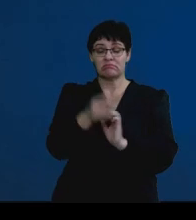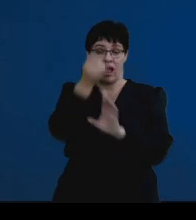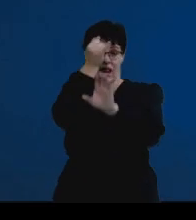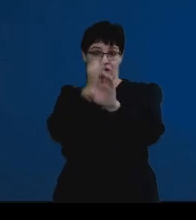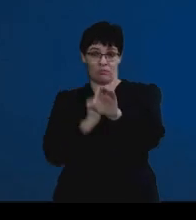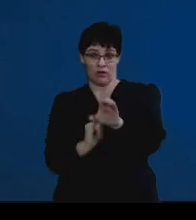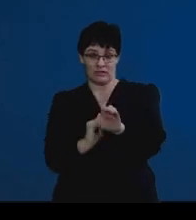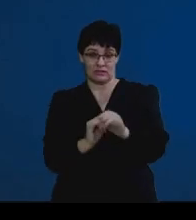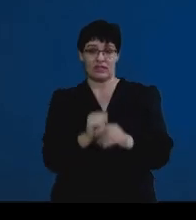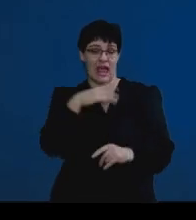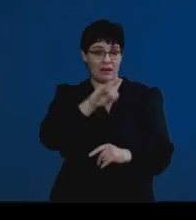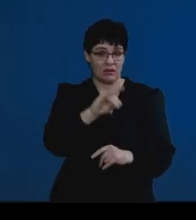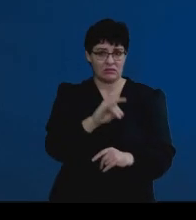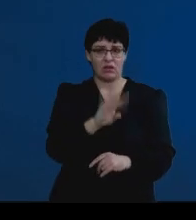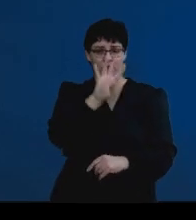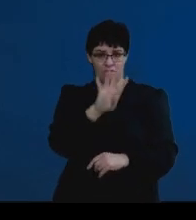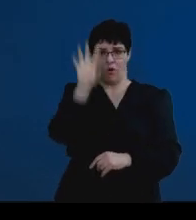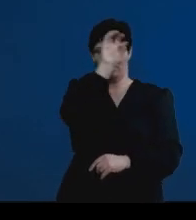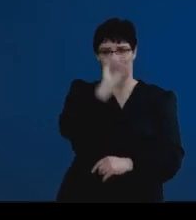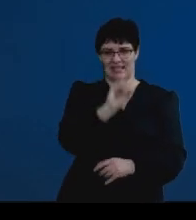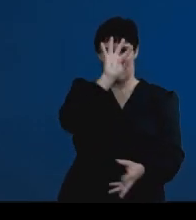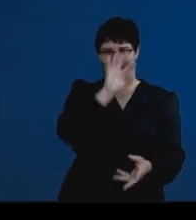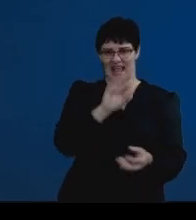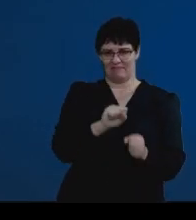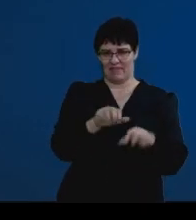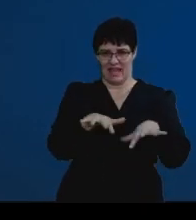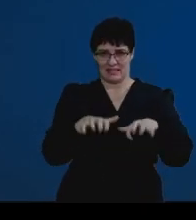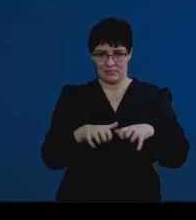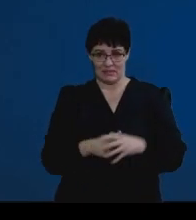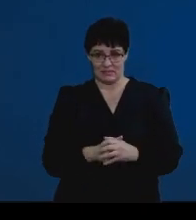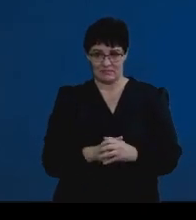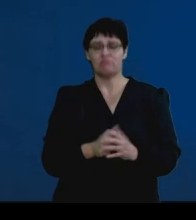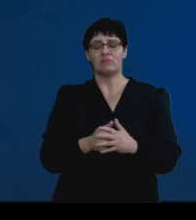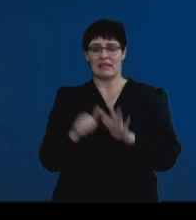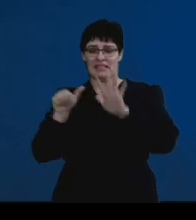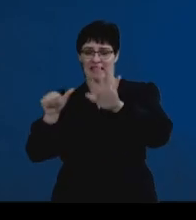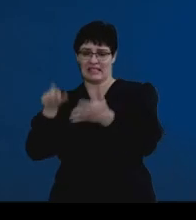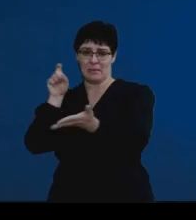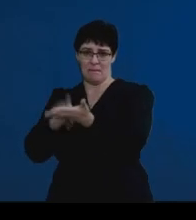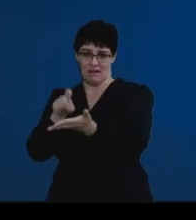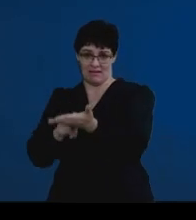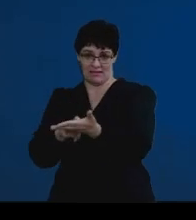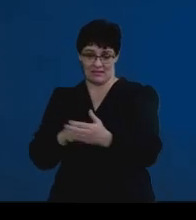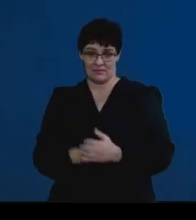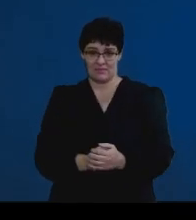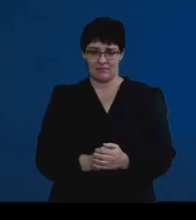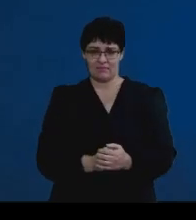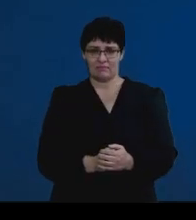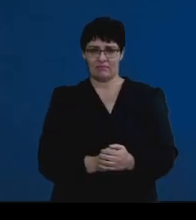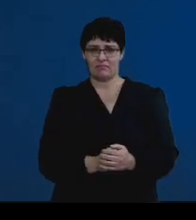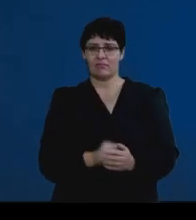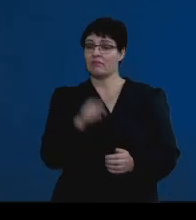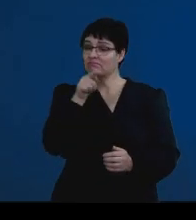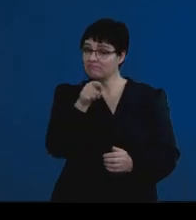is 4% of this exam. And what's